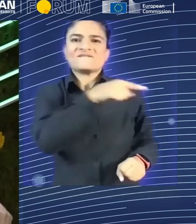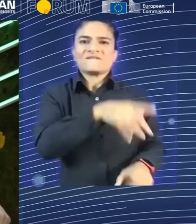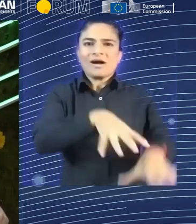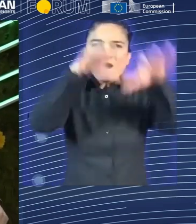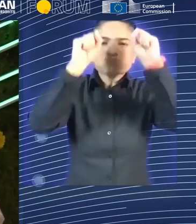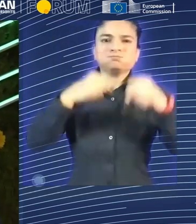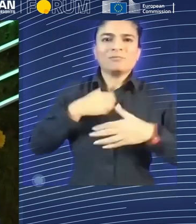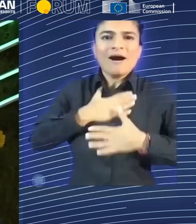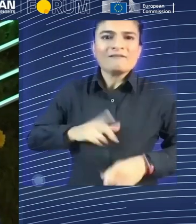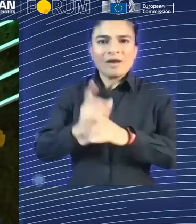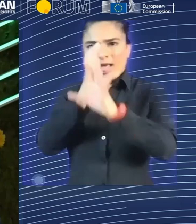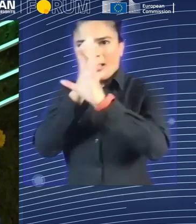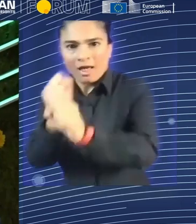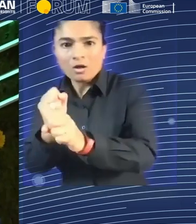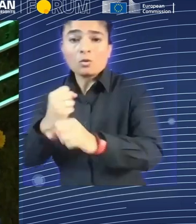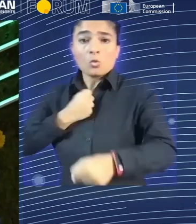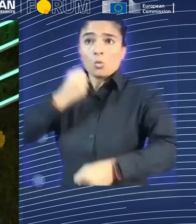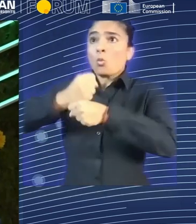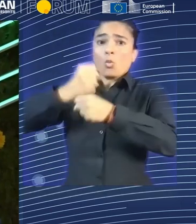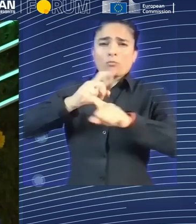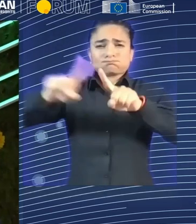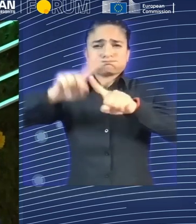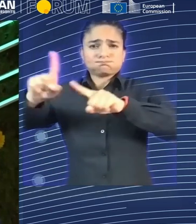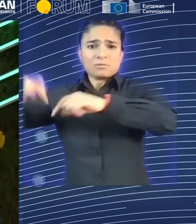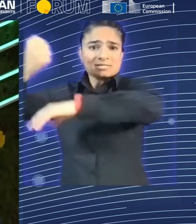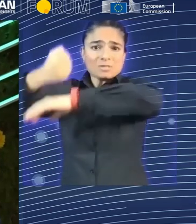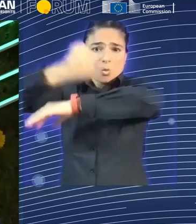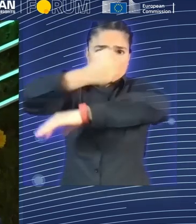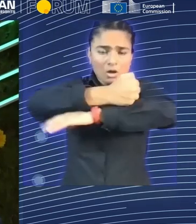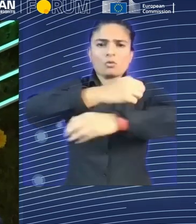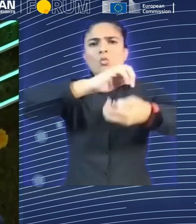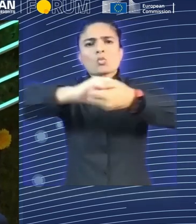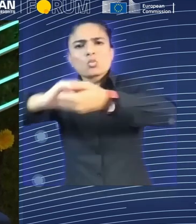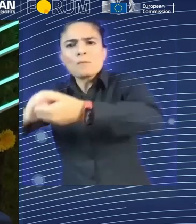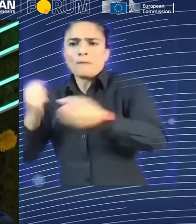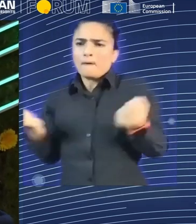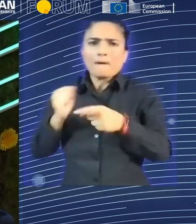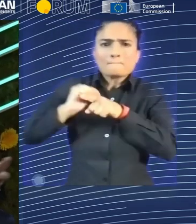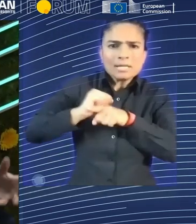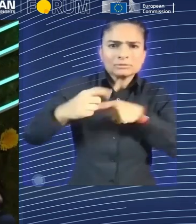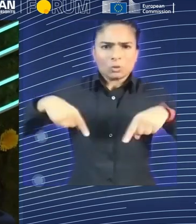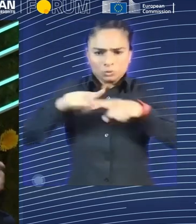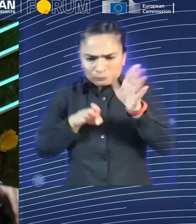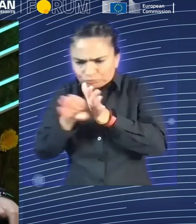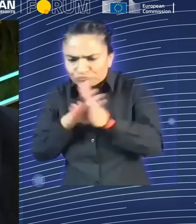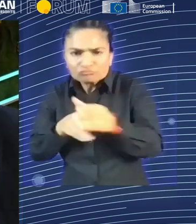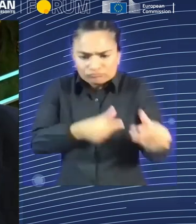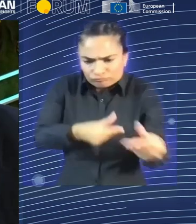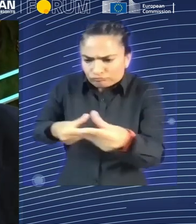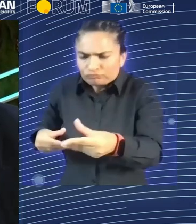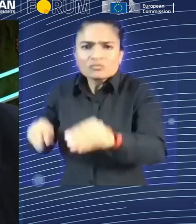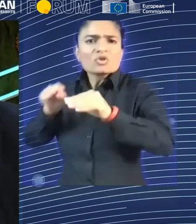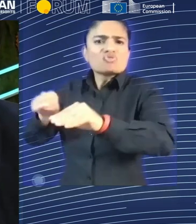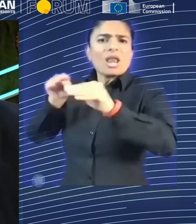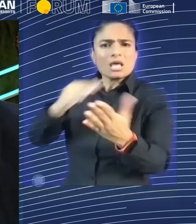-made to specific companies' needs and to the potential employees that they're training. So